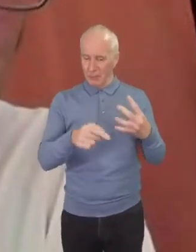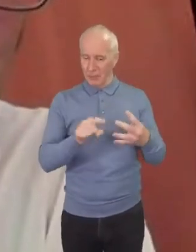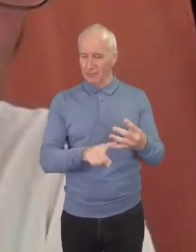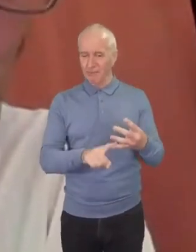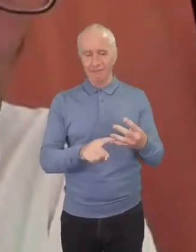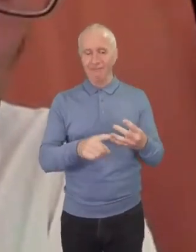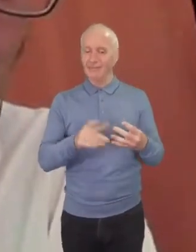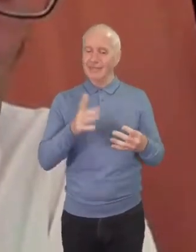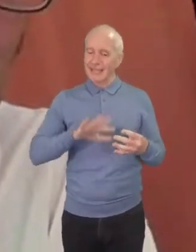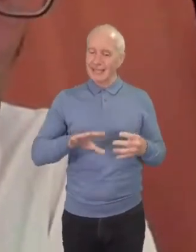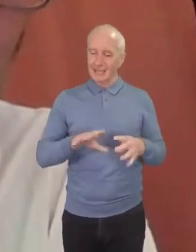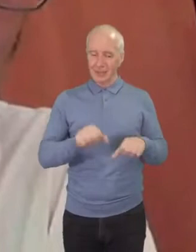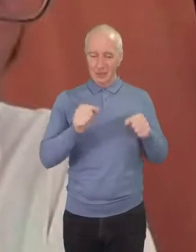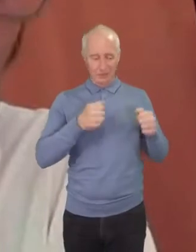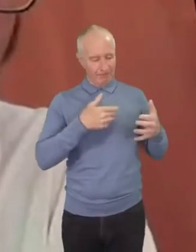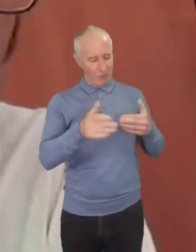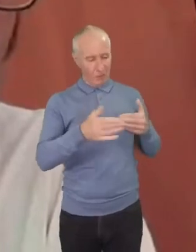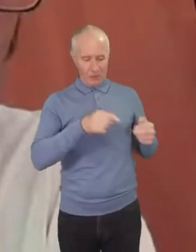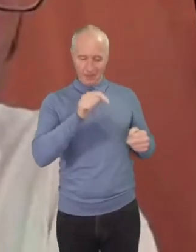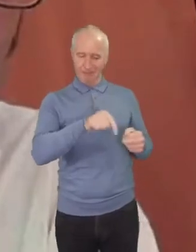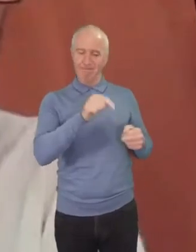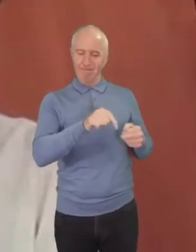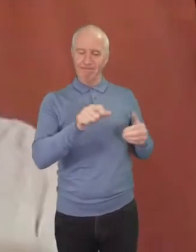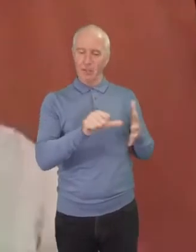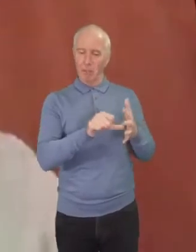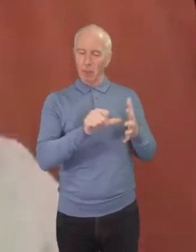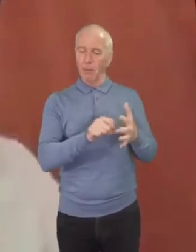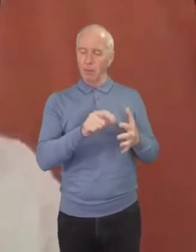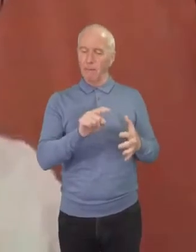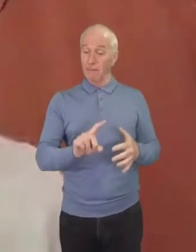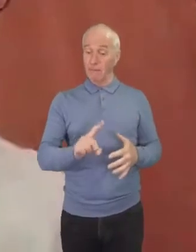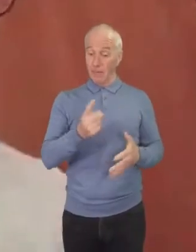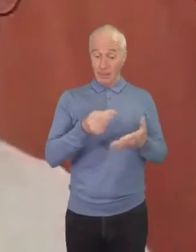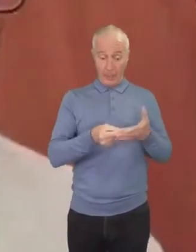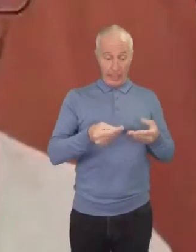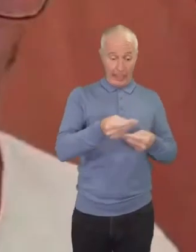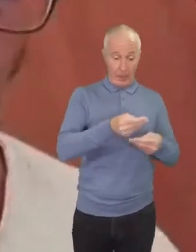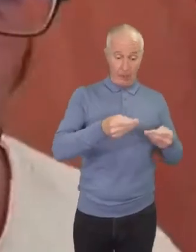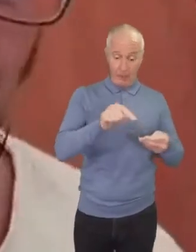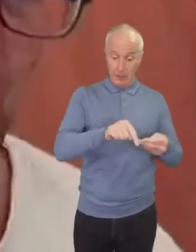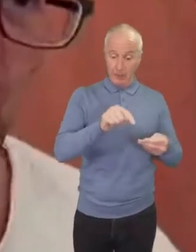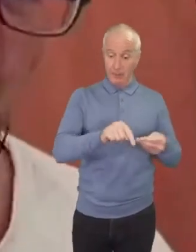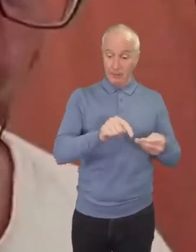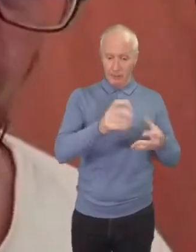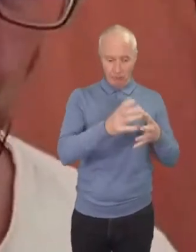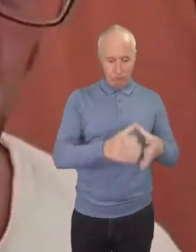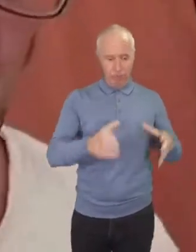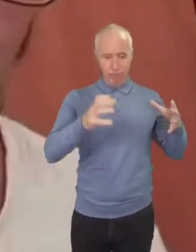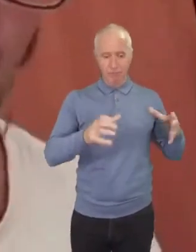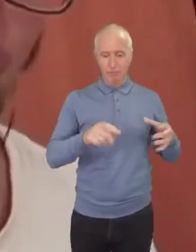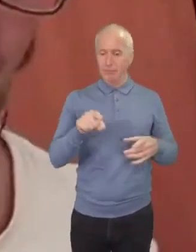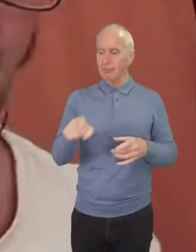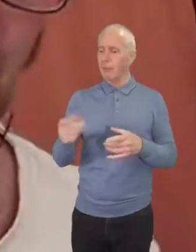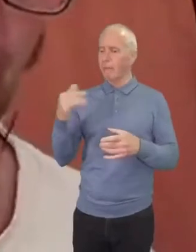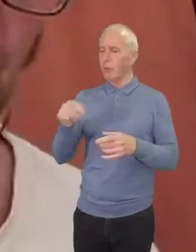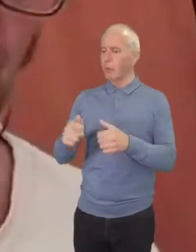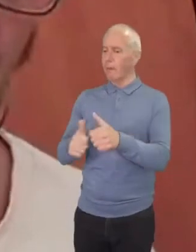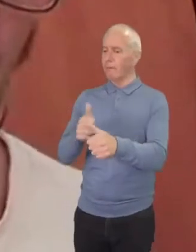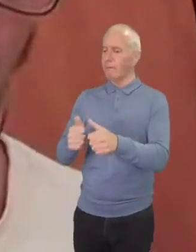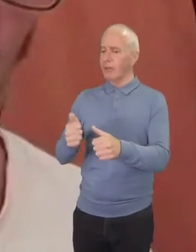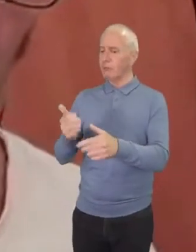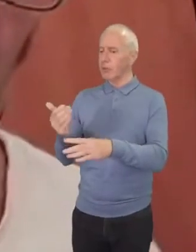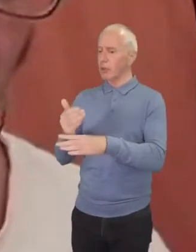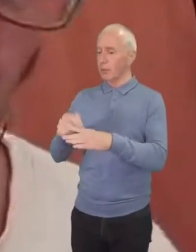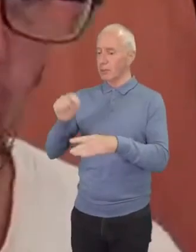disease right and some of this is an economy that replaced the uh factory jobs that we had in north philadelphia